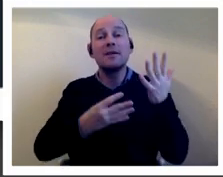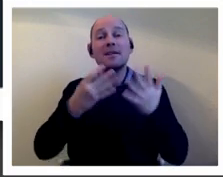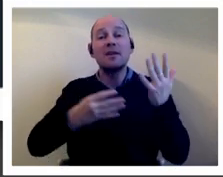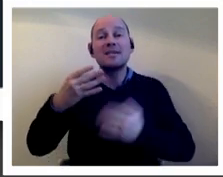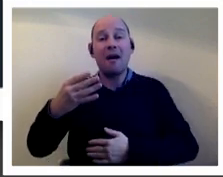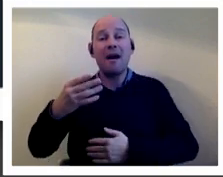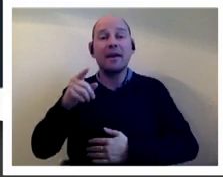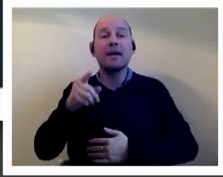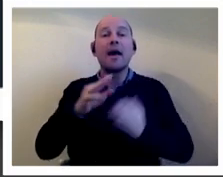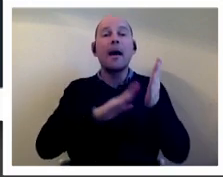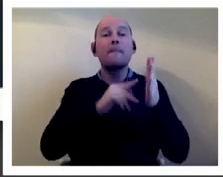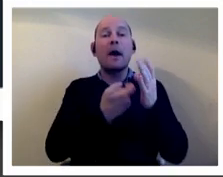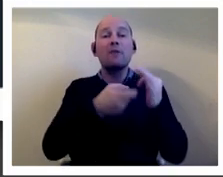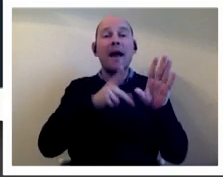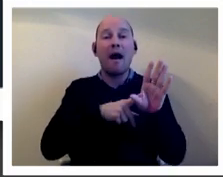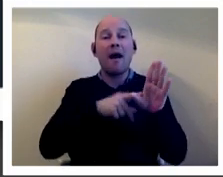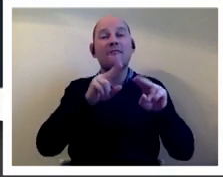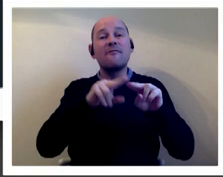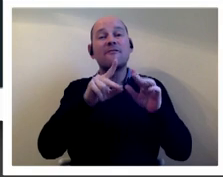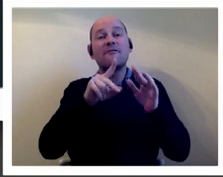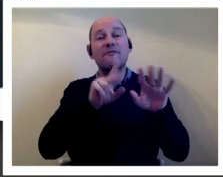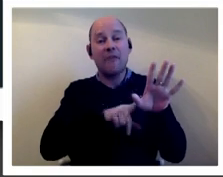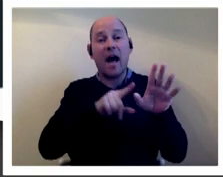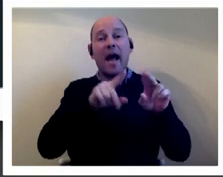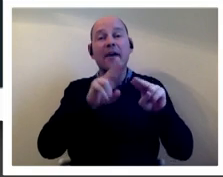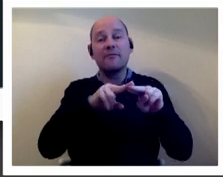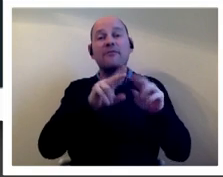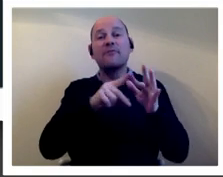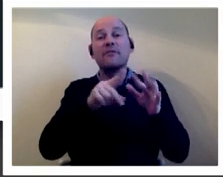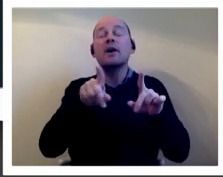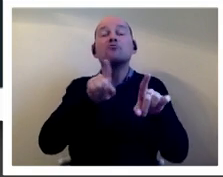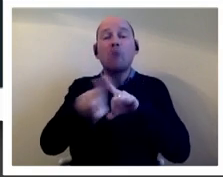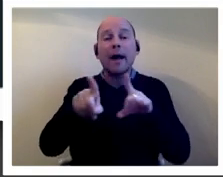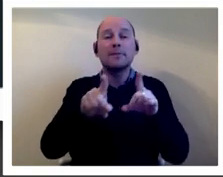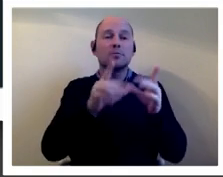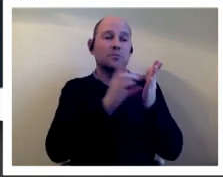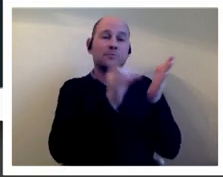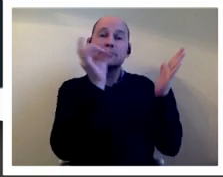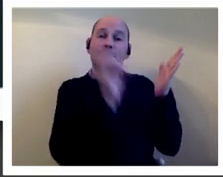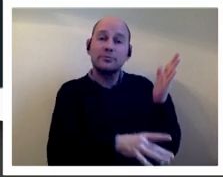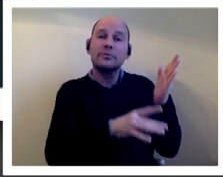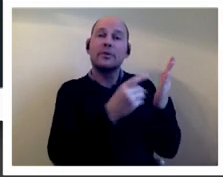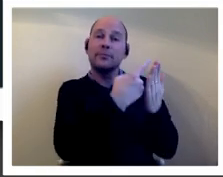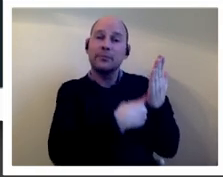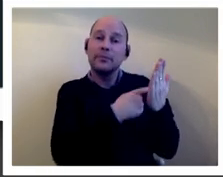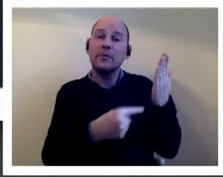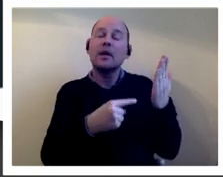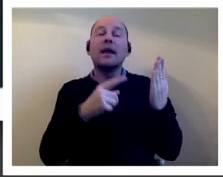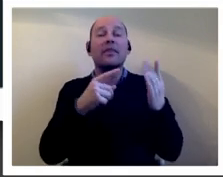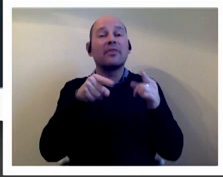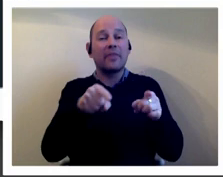fife tabled an early day motion that calls for section 28's repeal finally and is from part of a local government bill